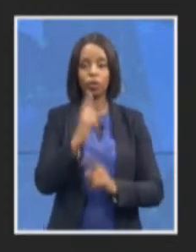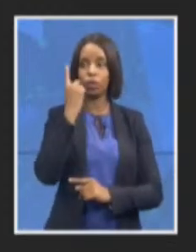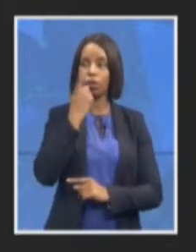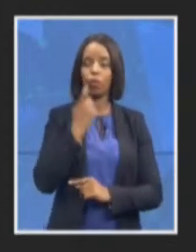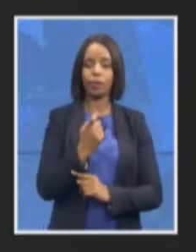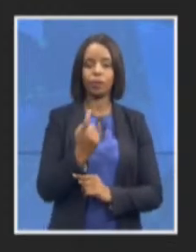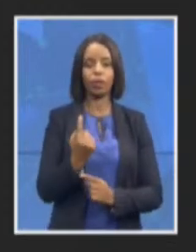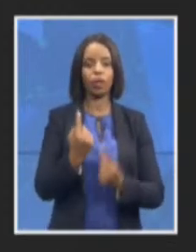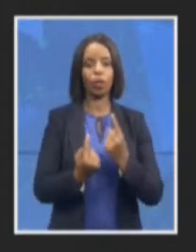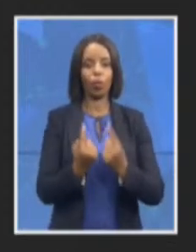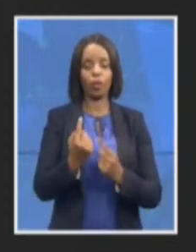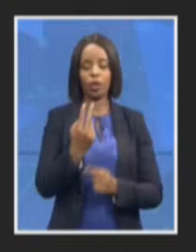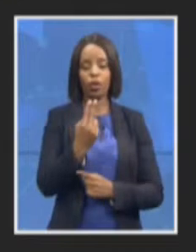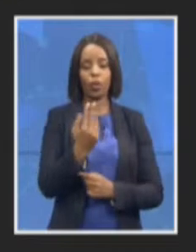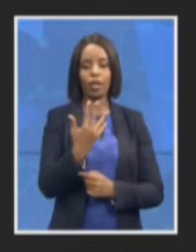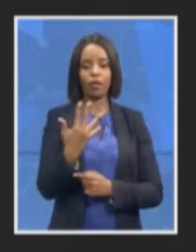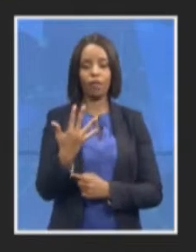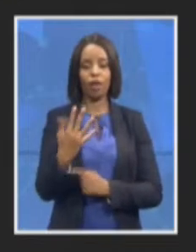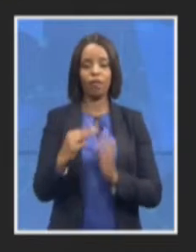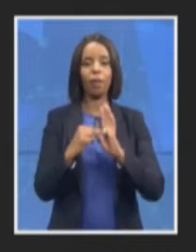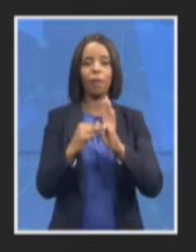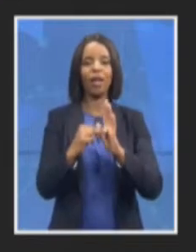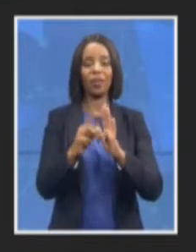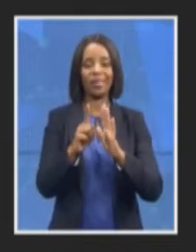that started off